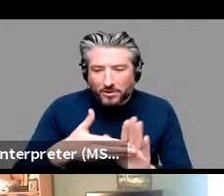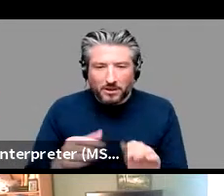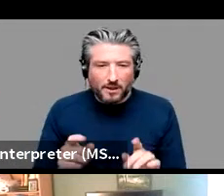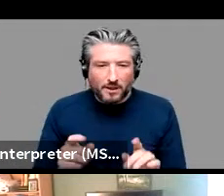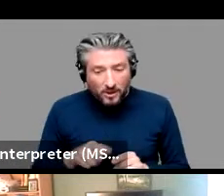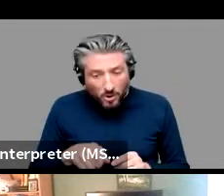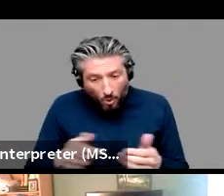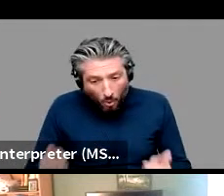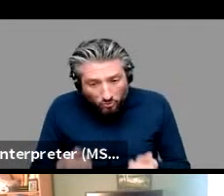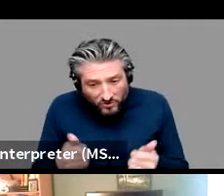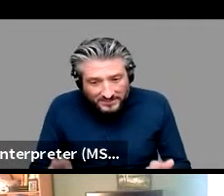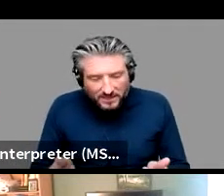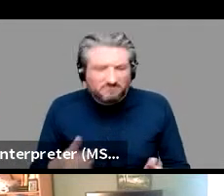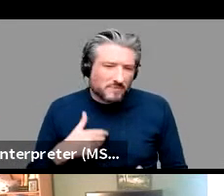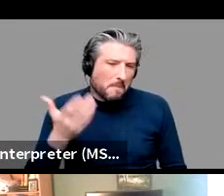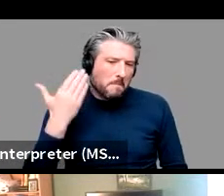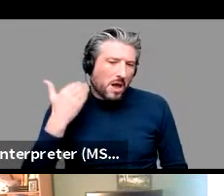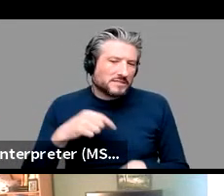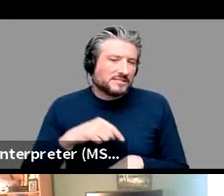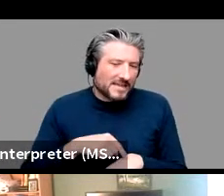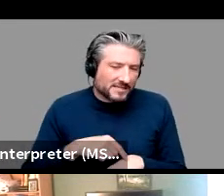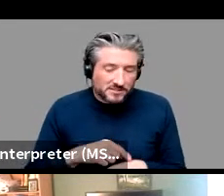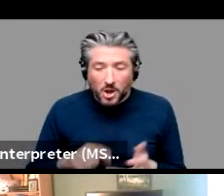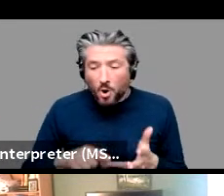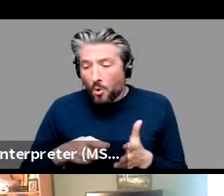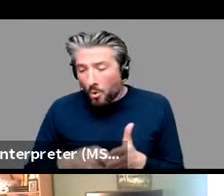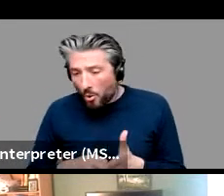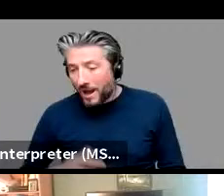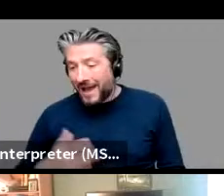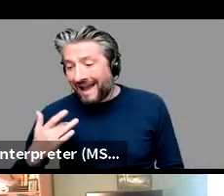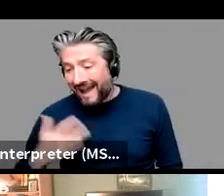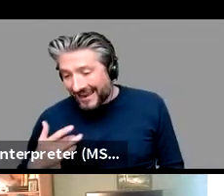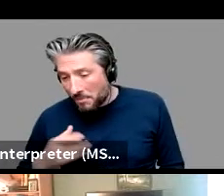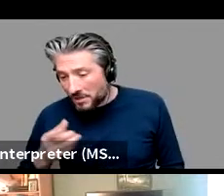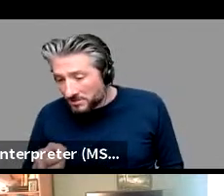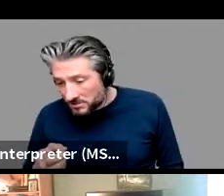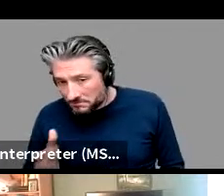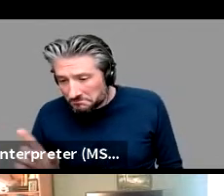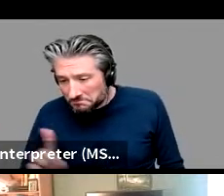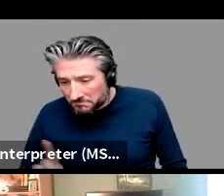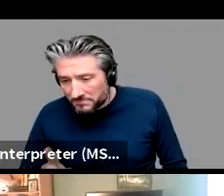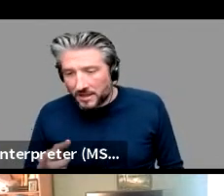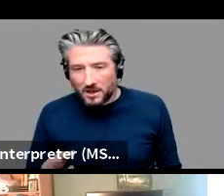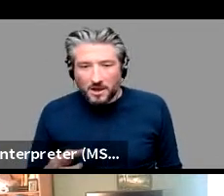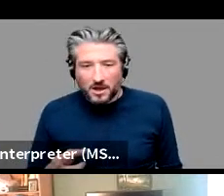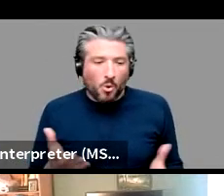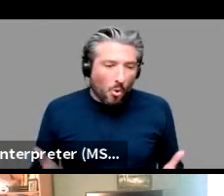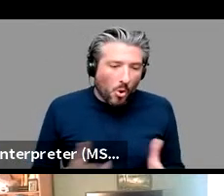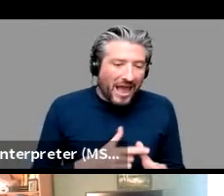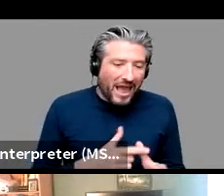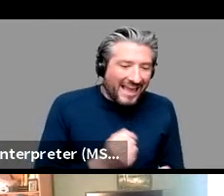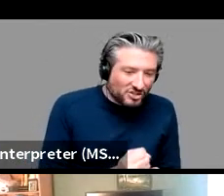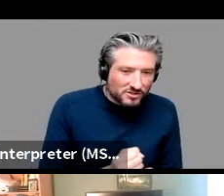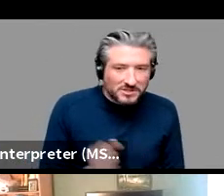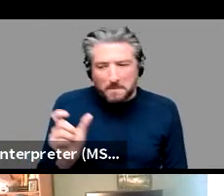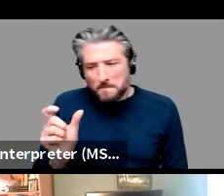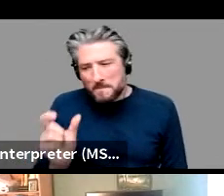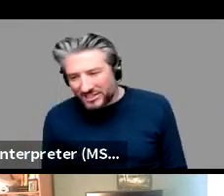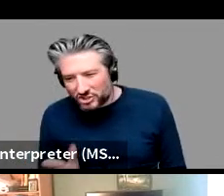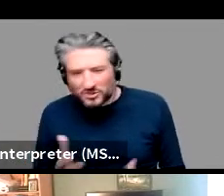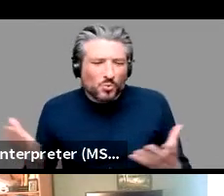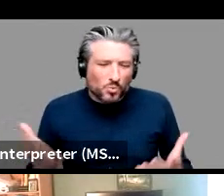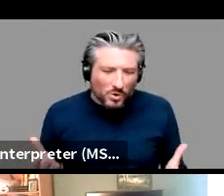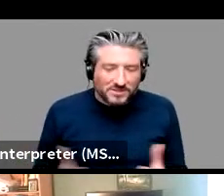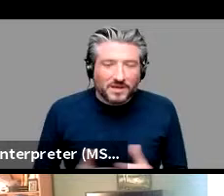past tense or is something animate or is it you know is it um an agent or a patient or things like that and and yes